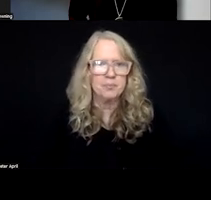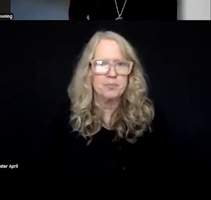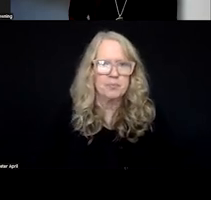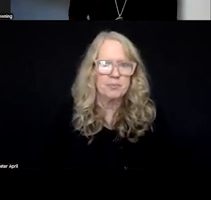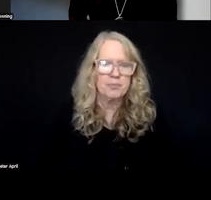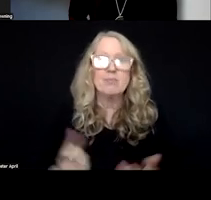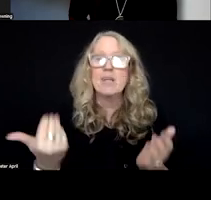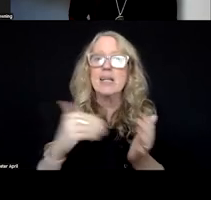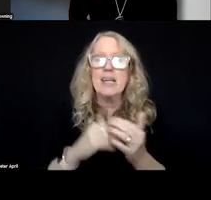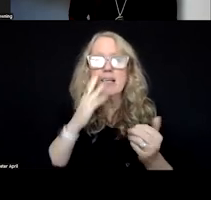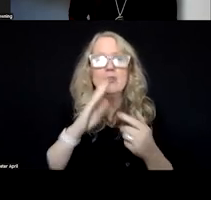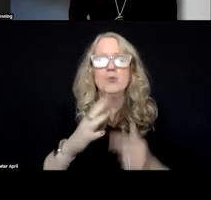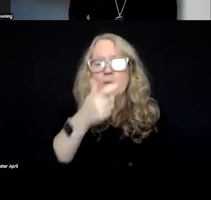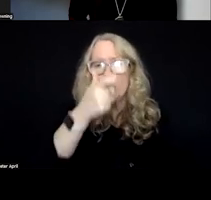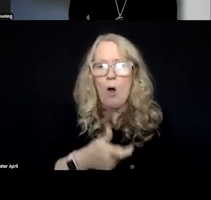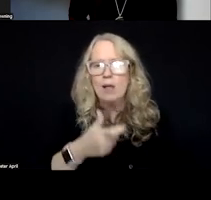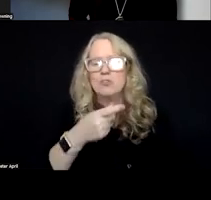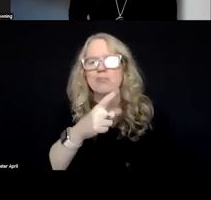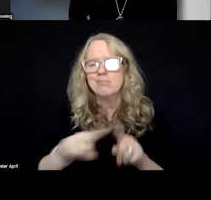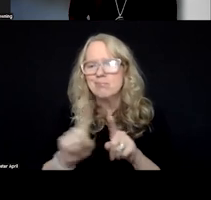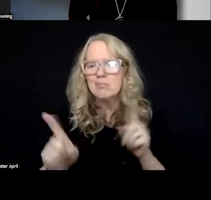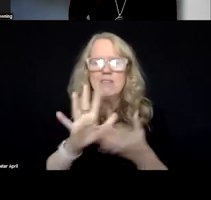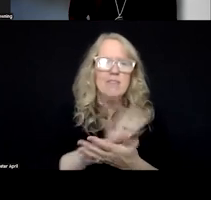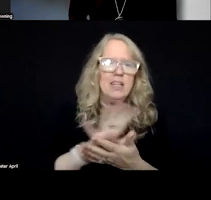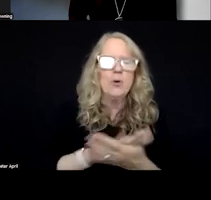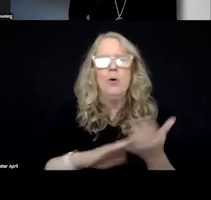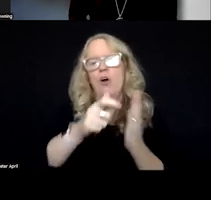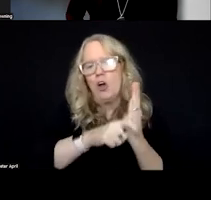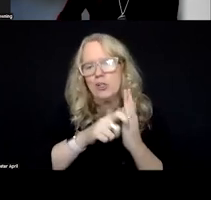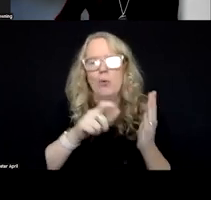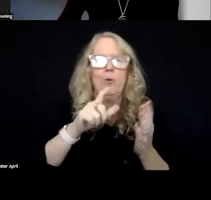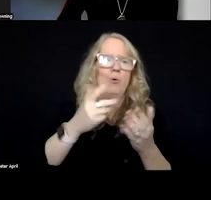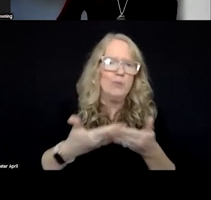And again, you can watch some of the videos there and check out articles and resources.